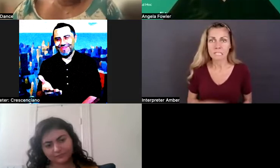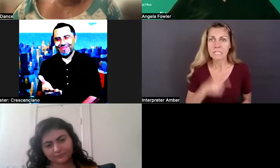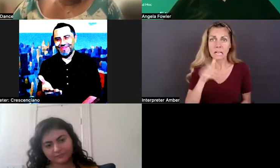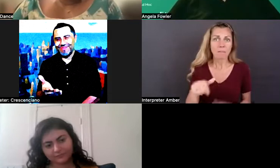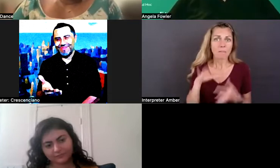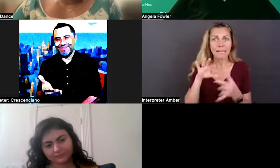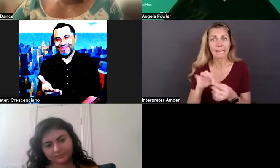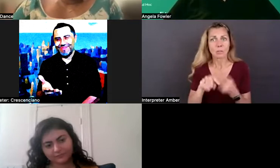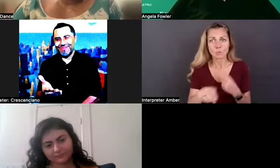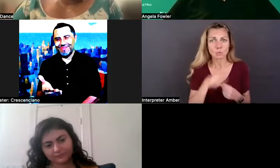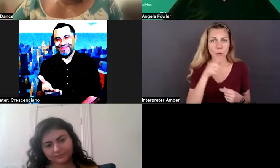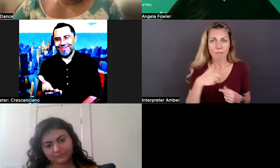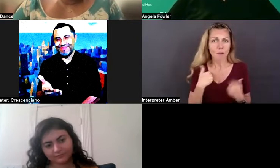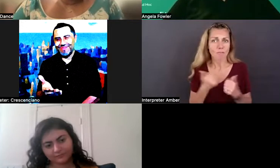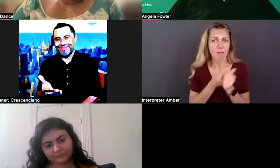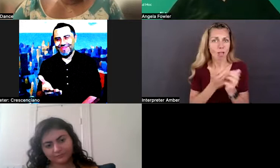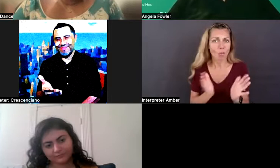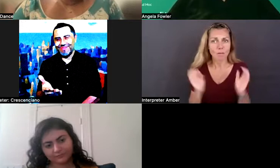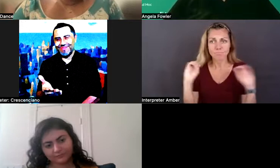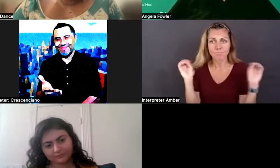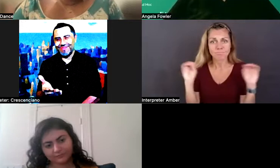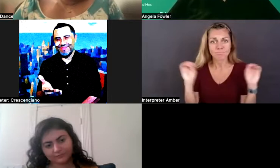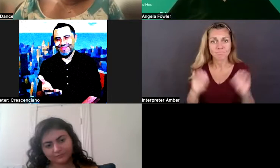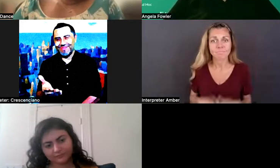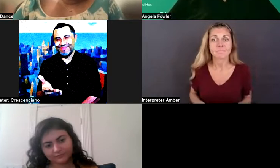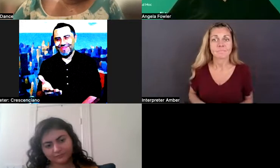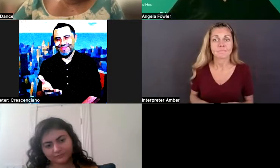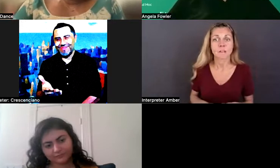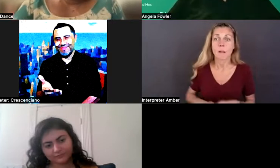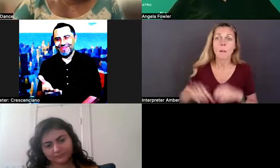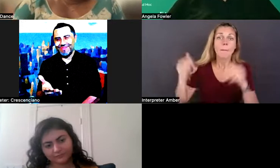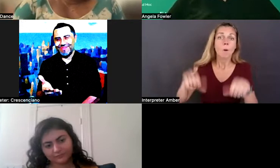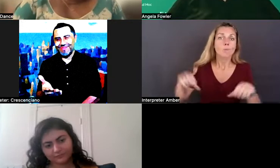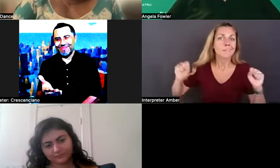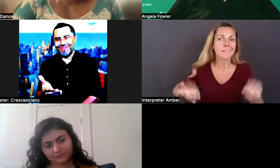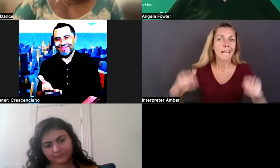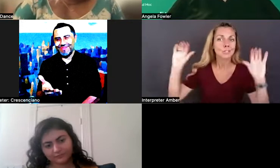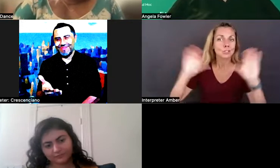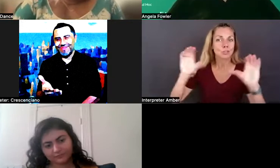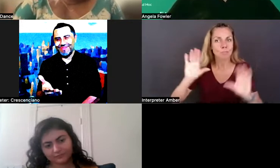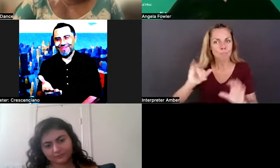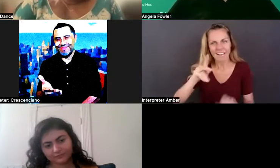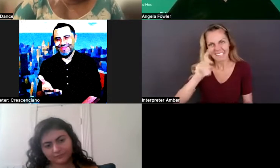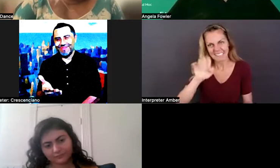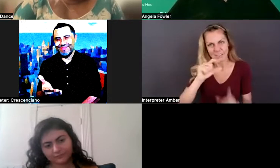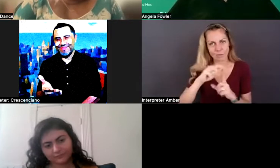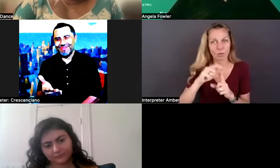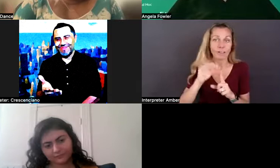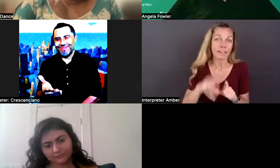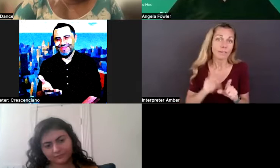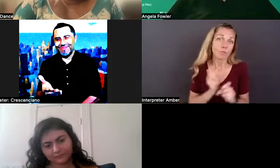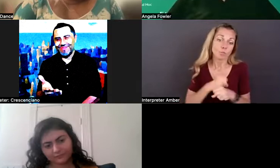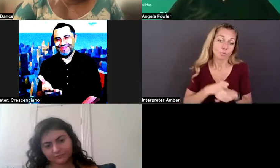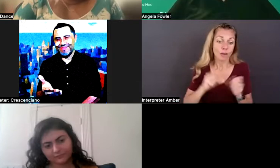You don't have to have any followers, anything like that. A post is completely searchable by keywords. So if you push out content